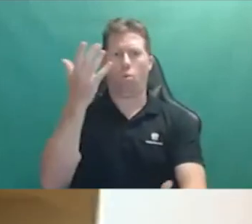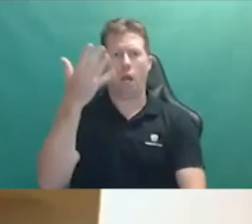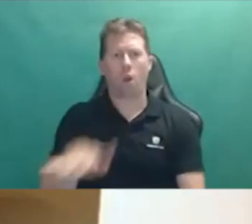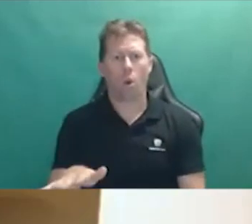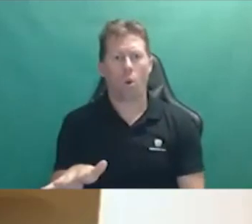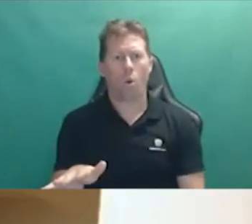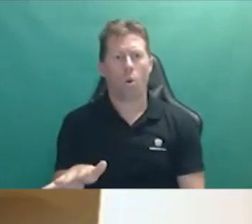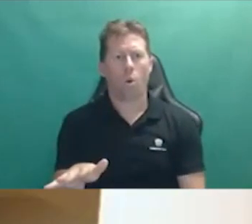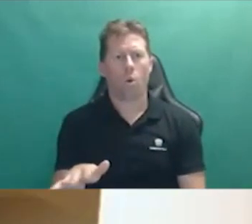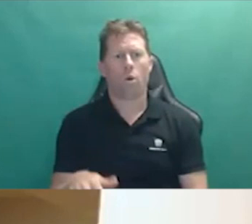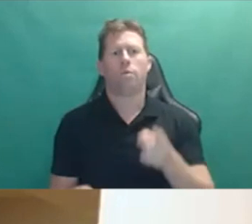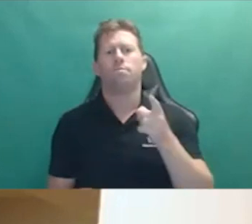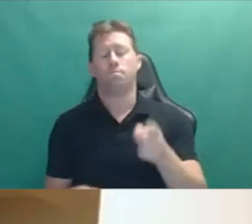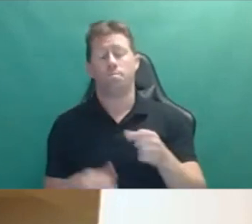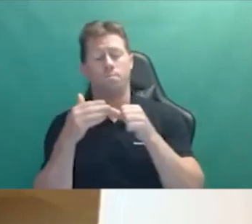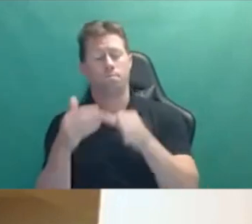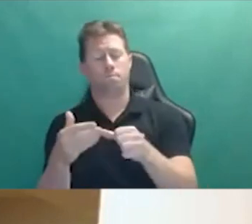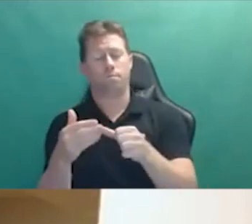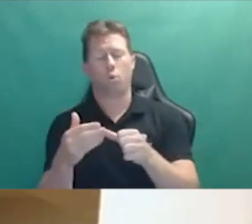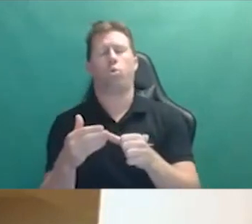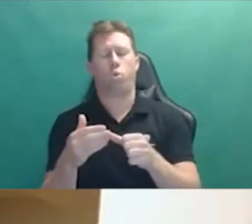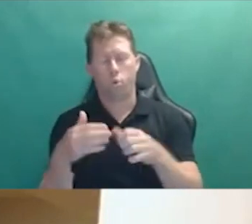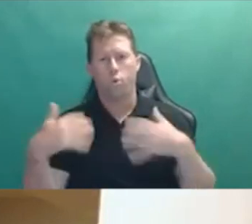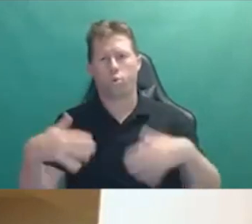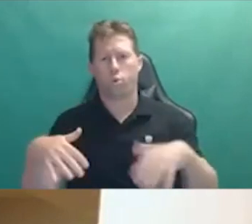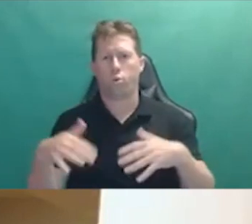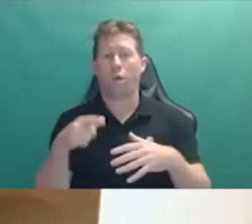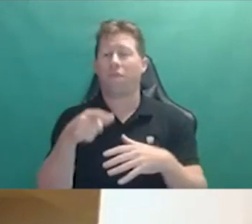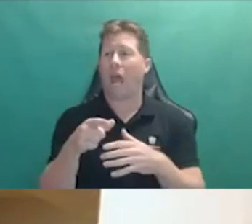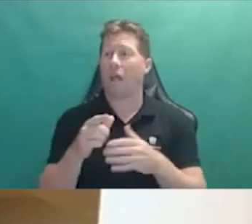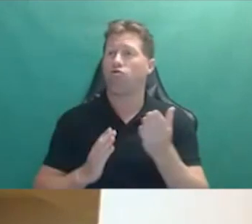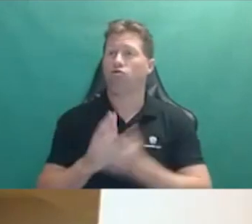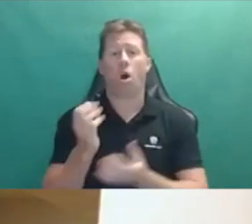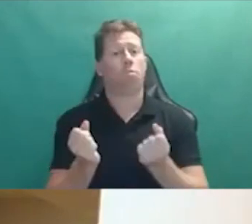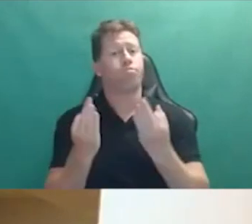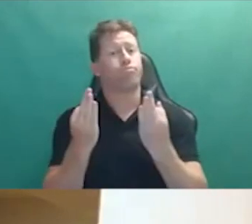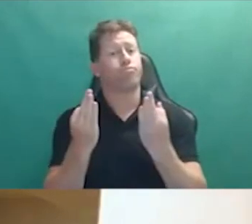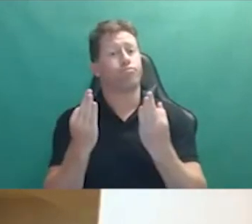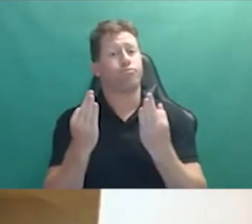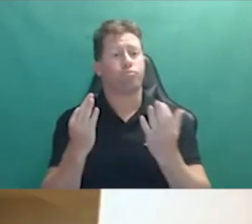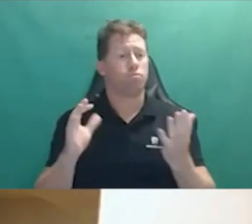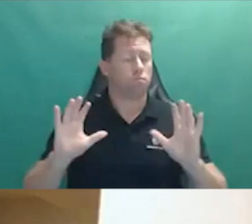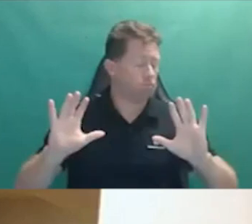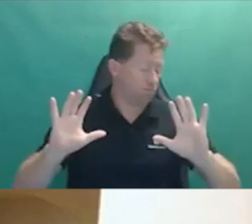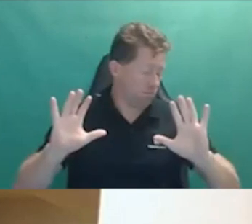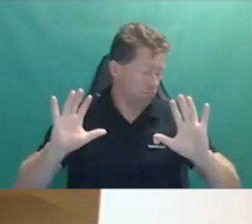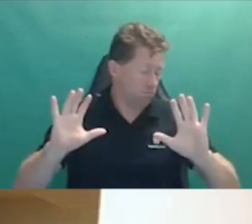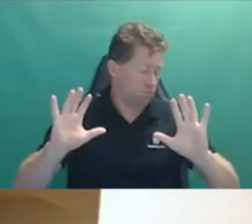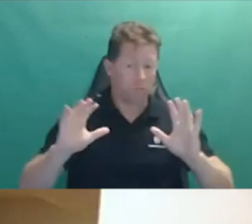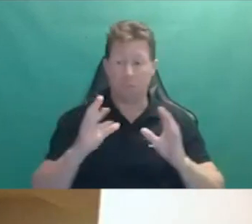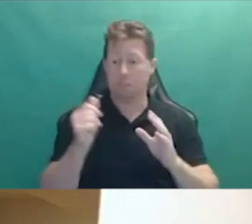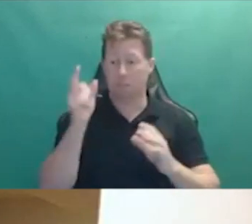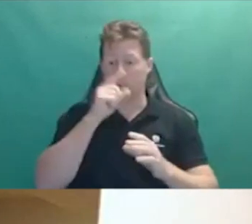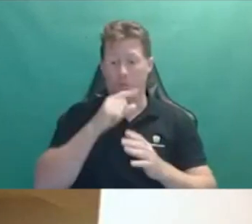The impact of not having the right to appeal an independent assessment could be really extraordinary for some people with disability.